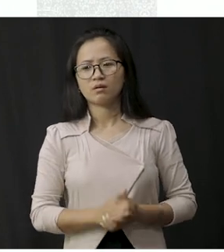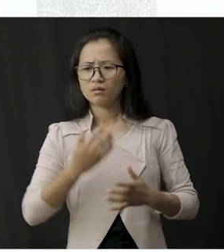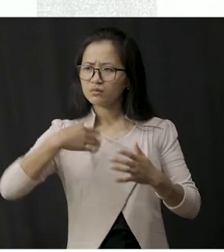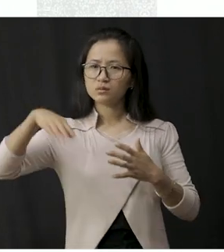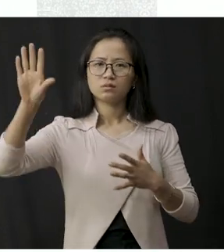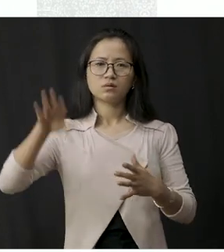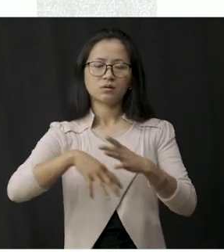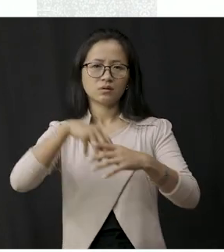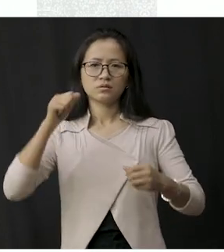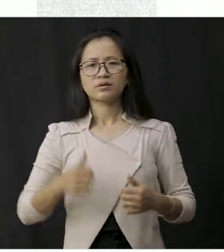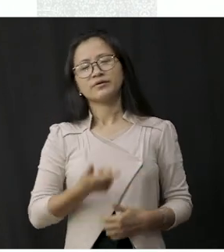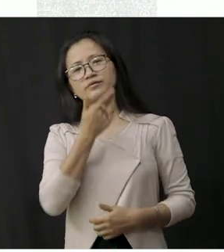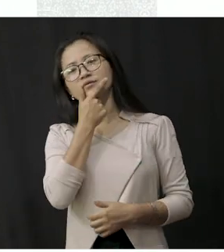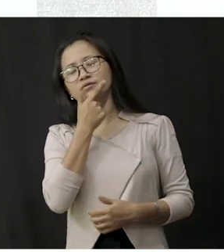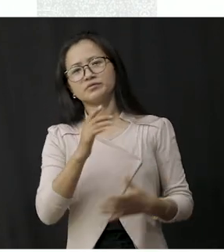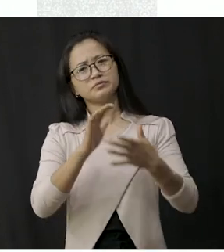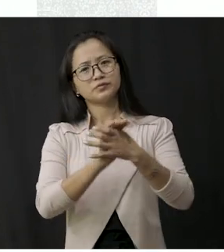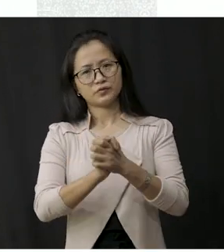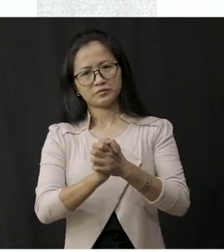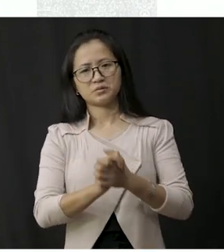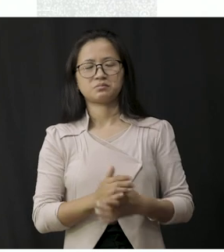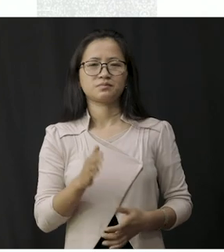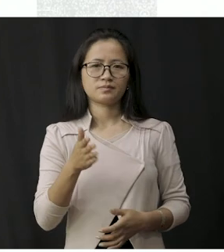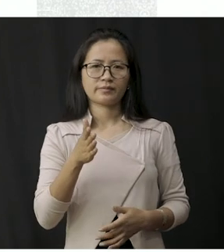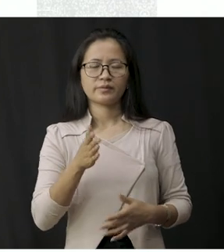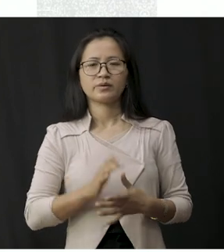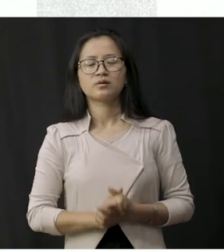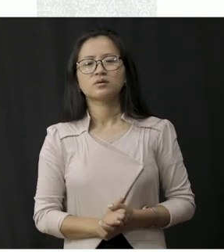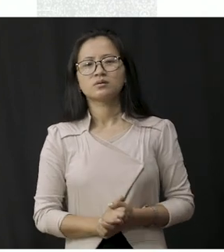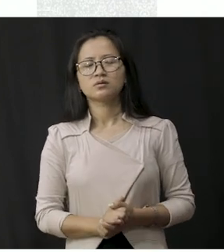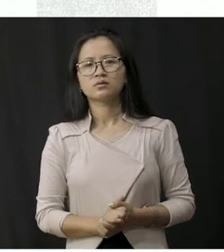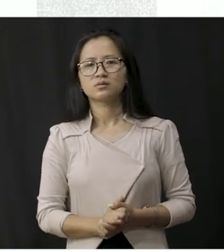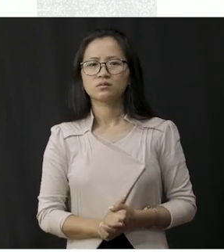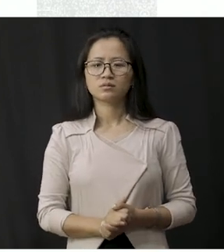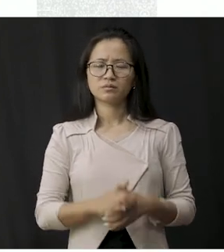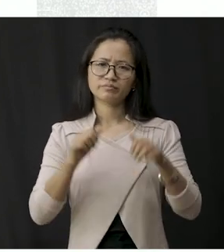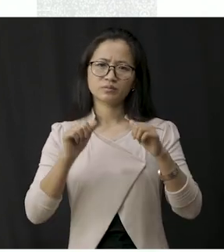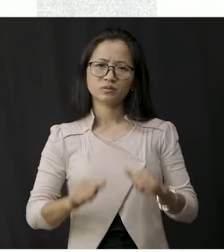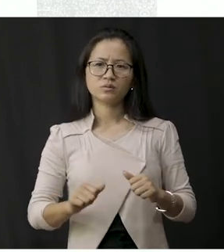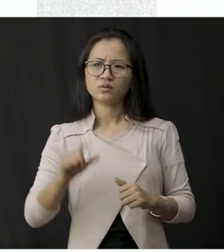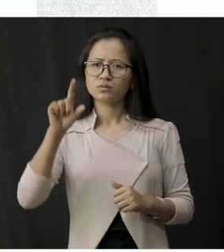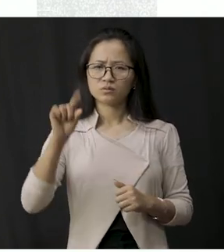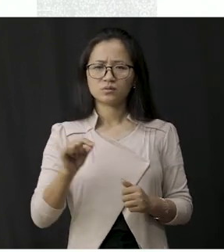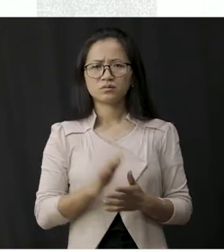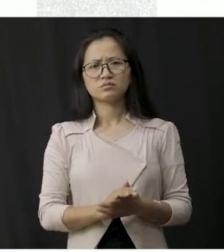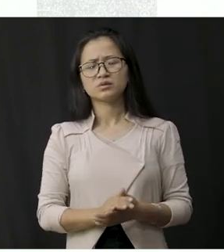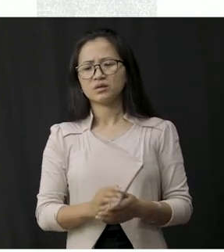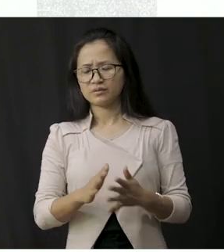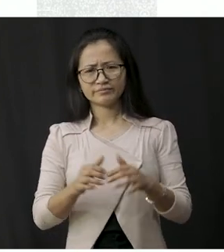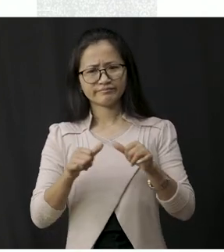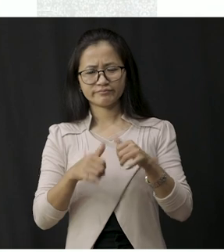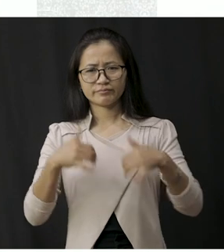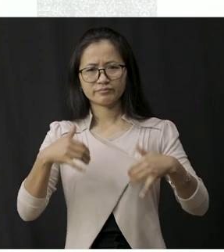to go out and have fun with your friends also students you will not be able to do your regular